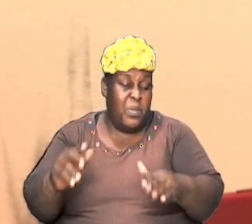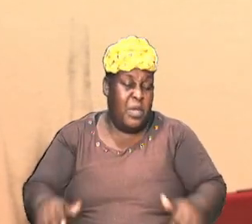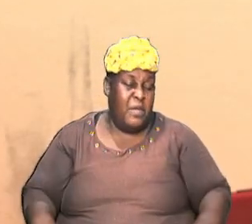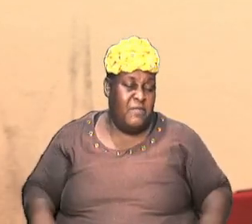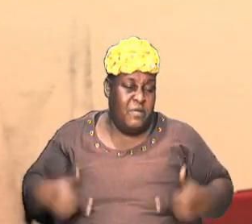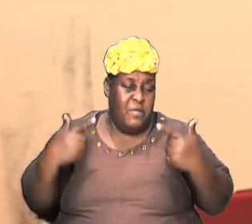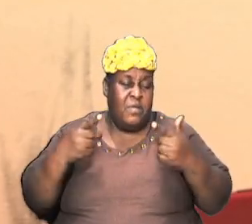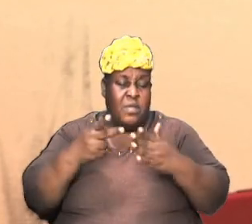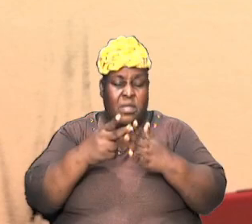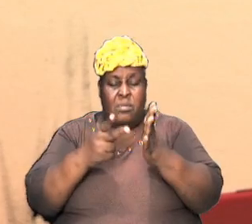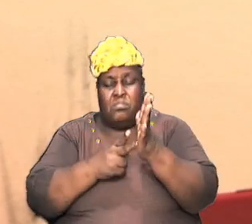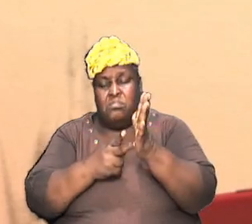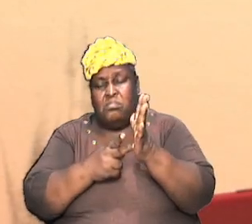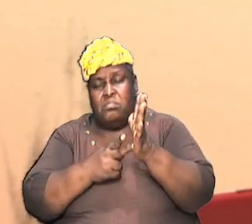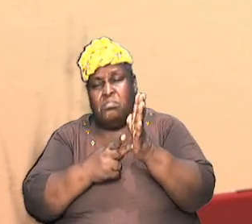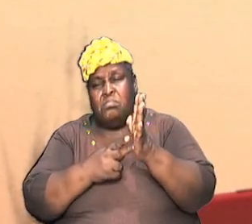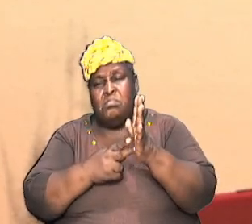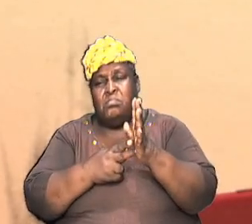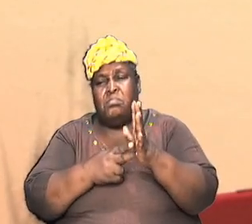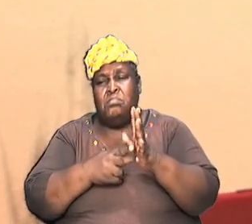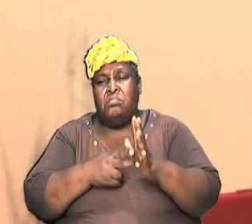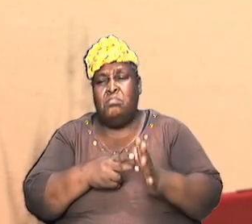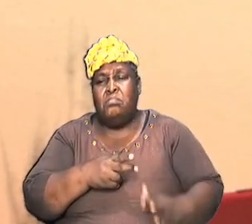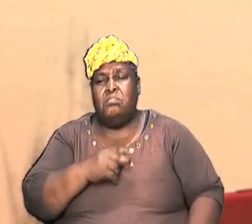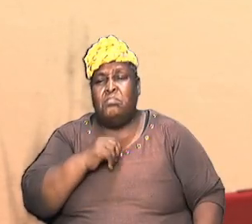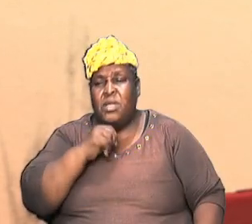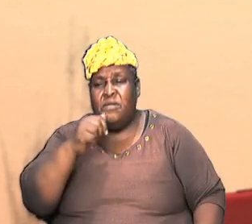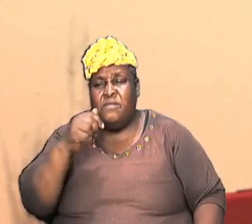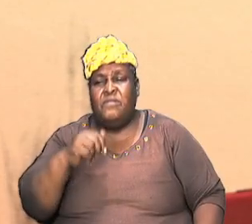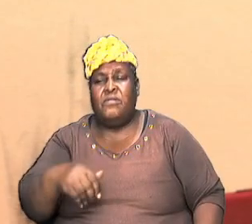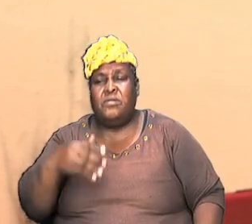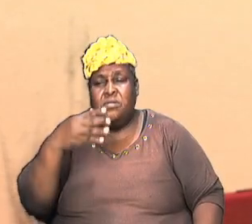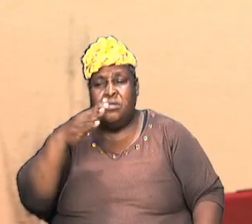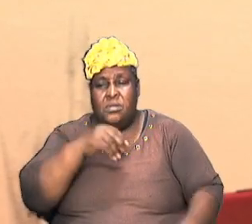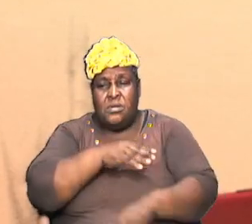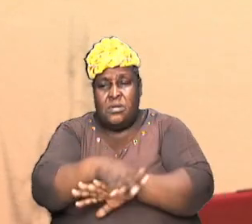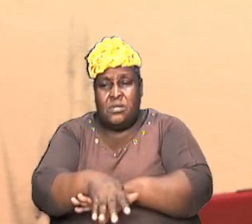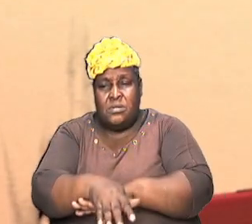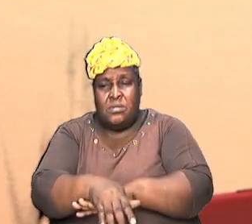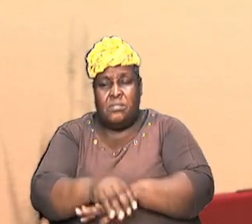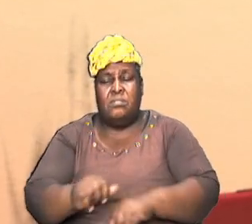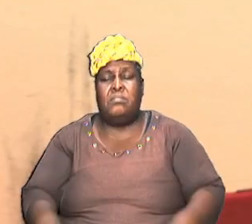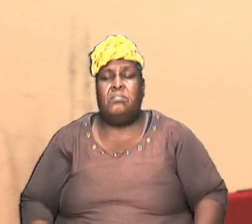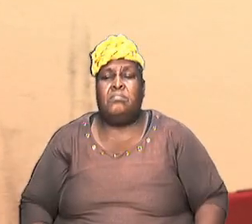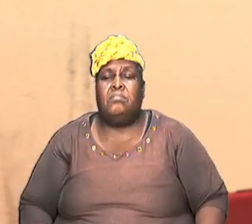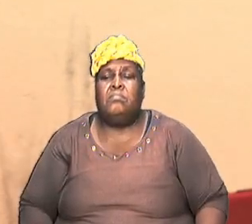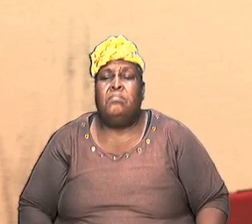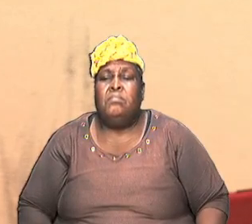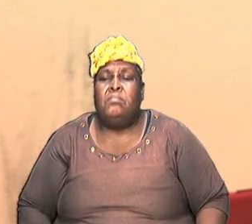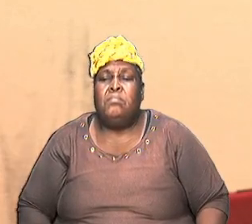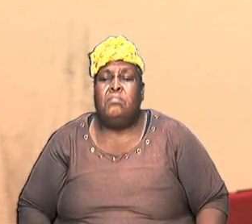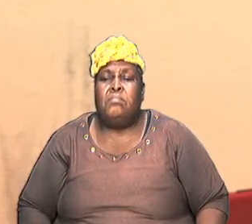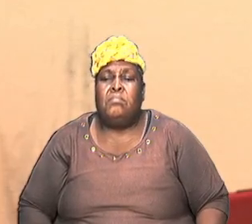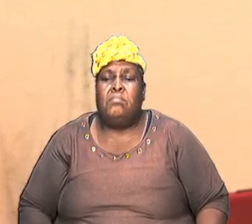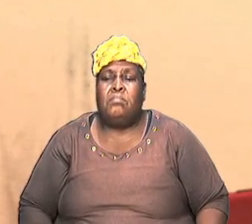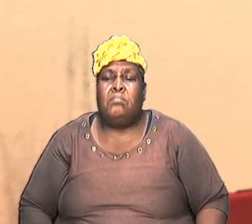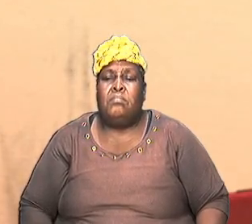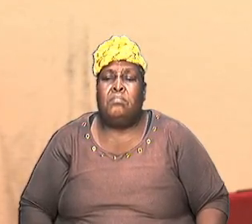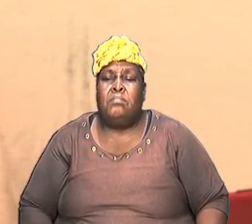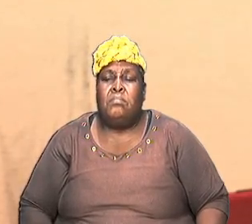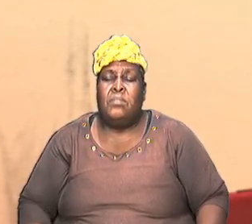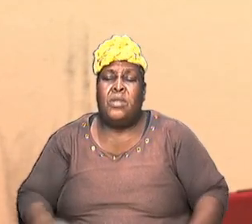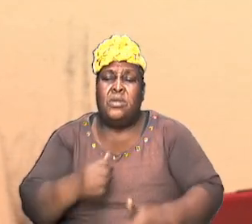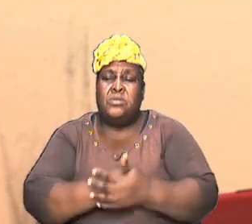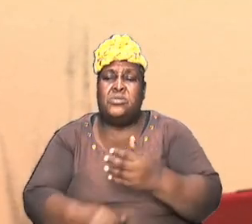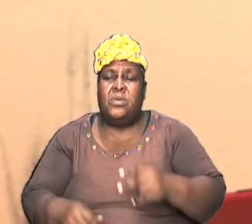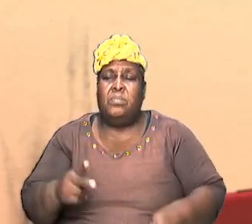principle but that's not for tonight that's another that's what we're teaching on tithing but just that you can know because some folks